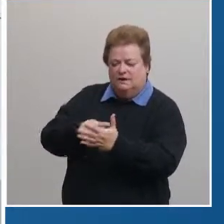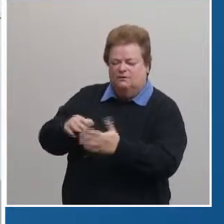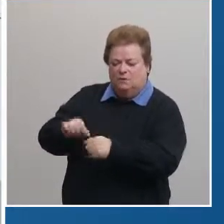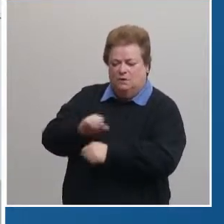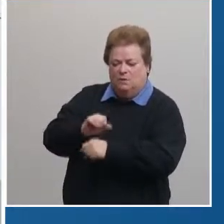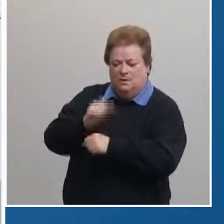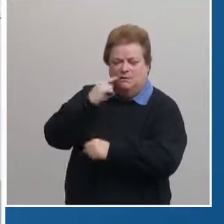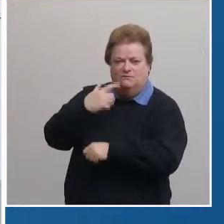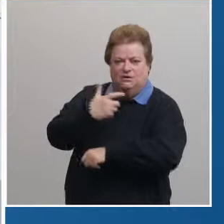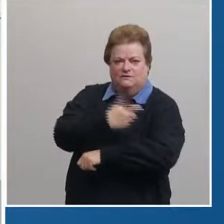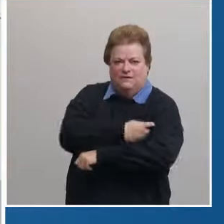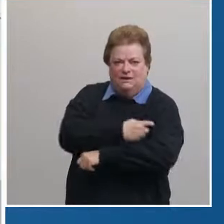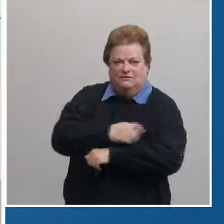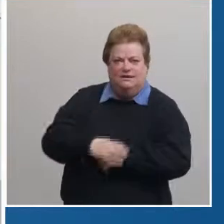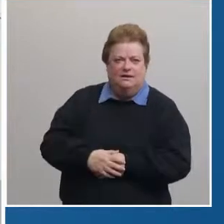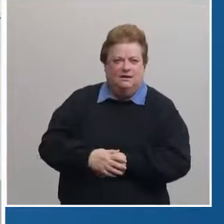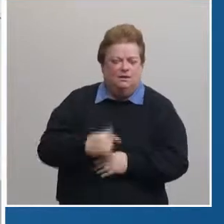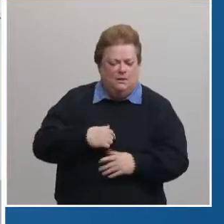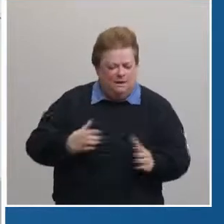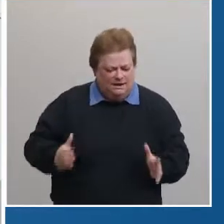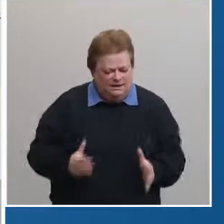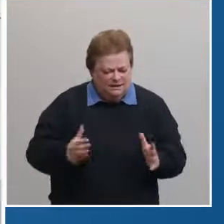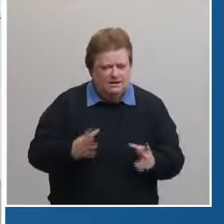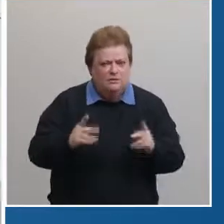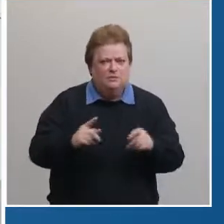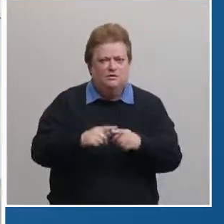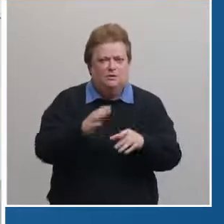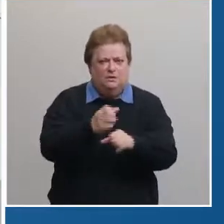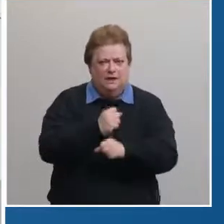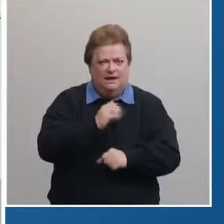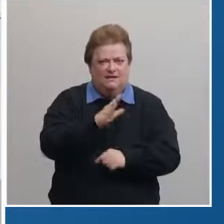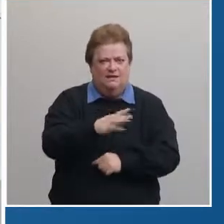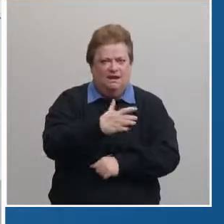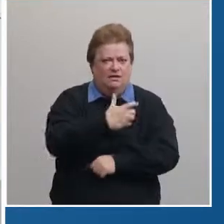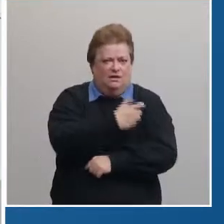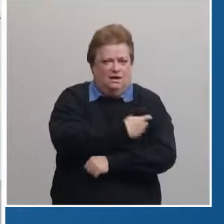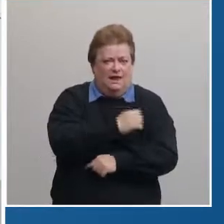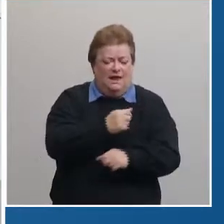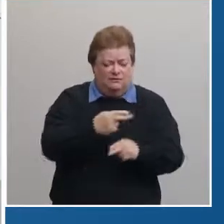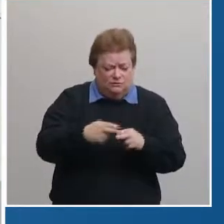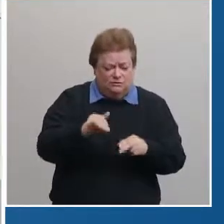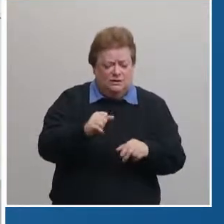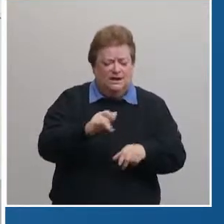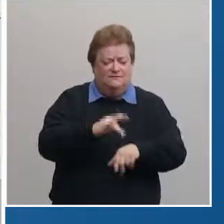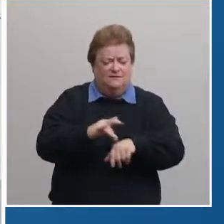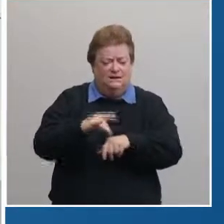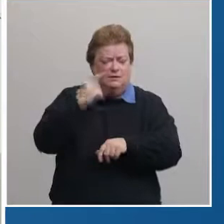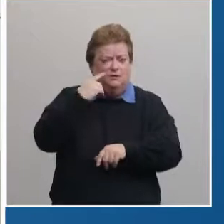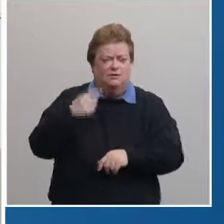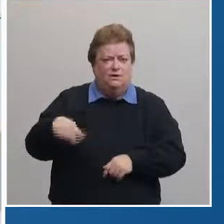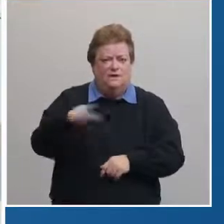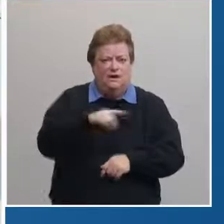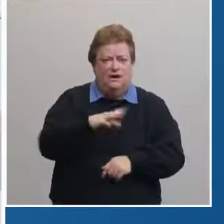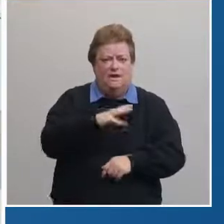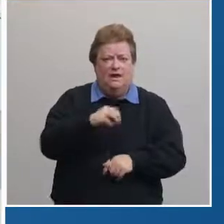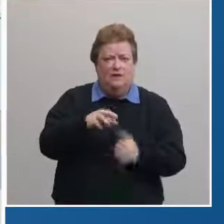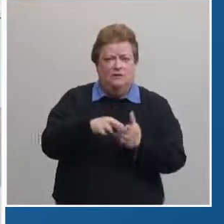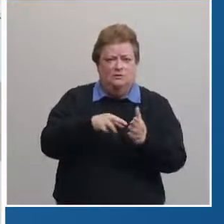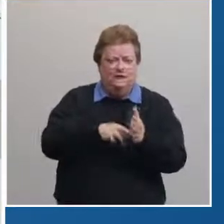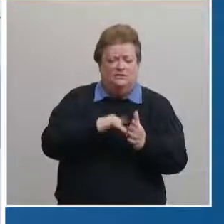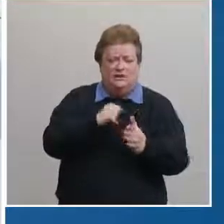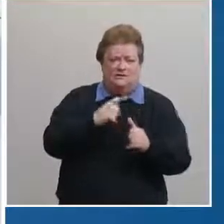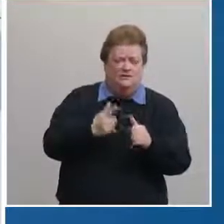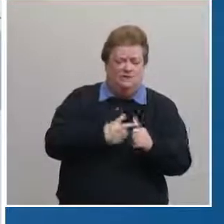we continue to encourage people to get their covid 19 vaccine as soon as it's available to them and the registration